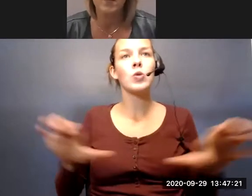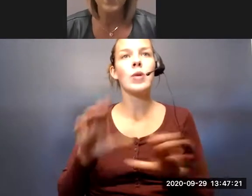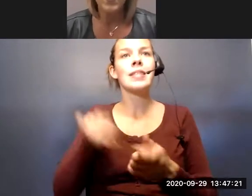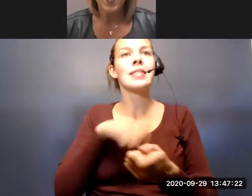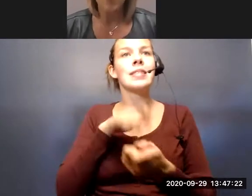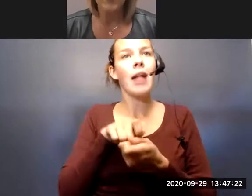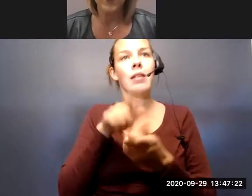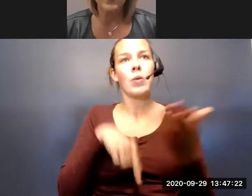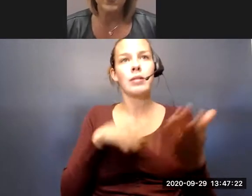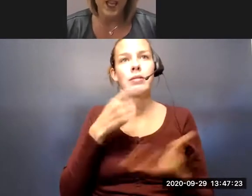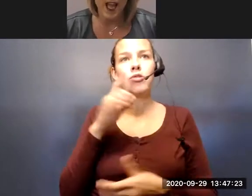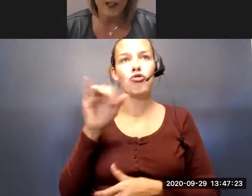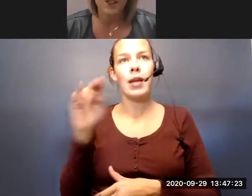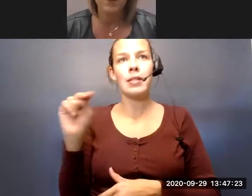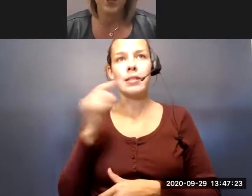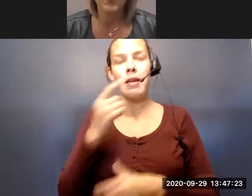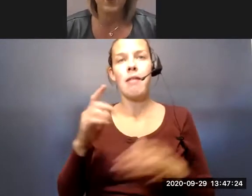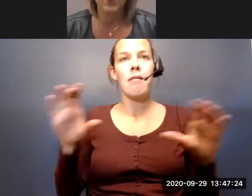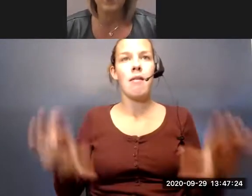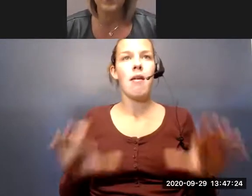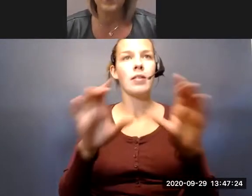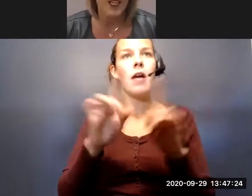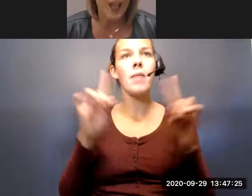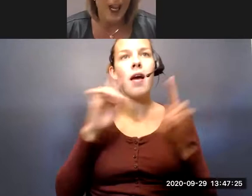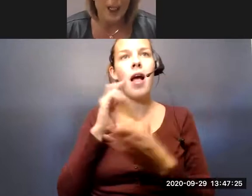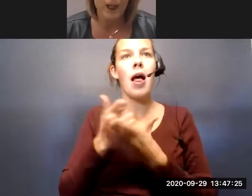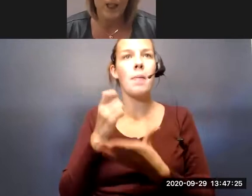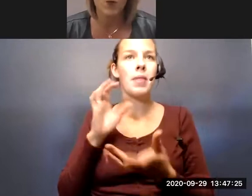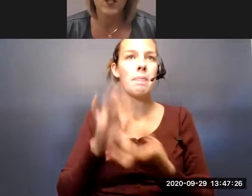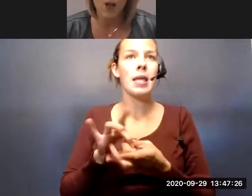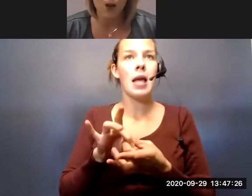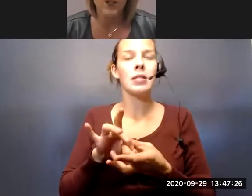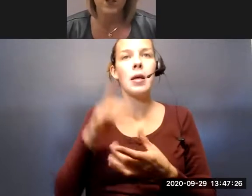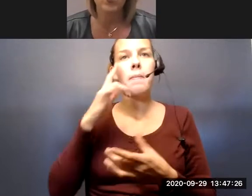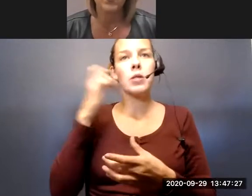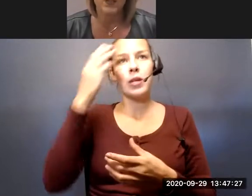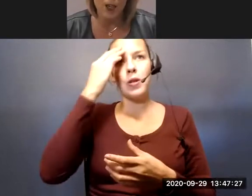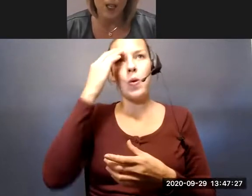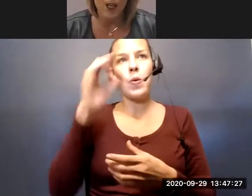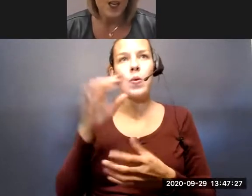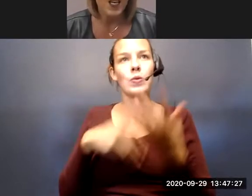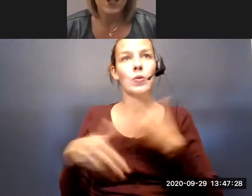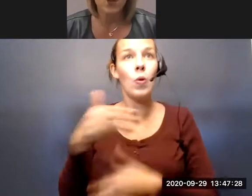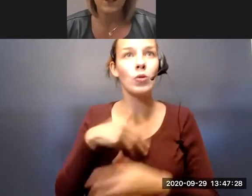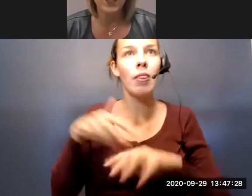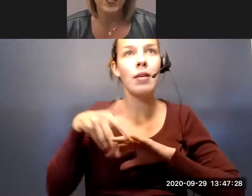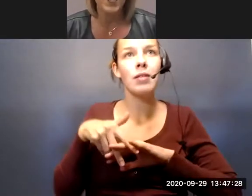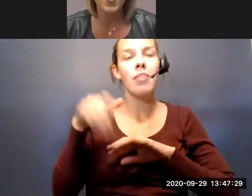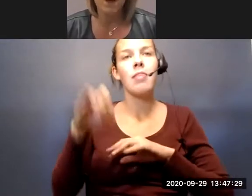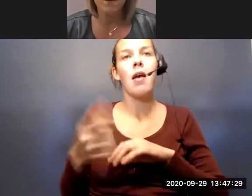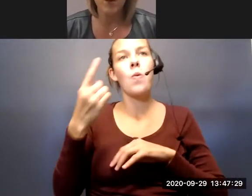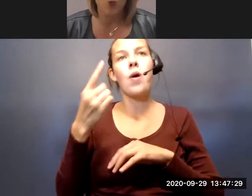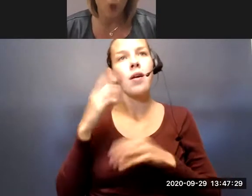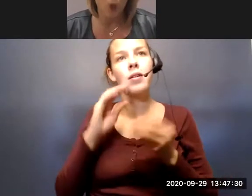talking about. Help our folks stay active, but also help them stay connected because we know that socialization is one of the